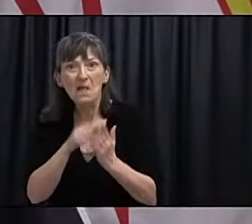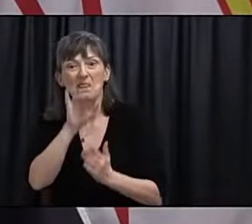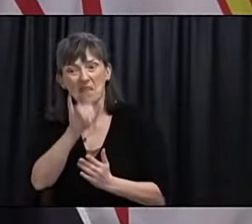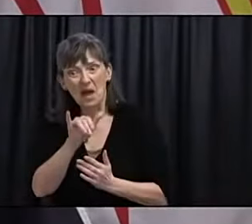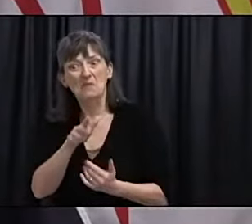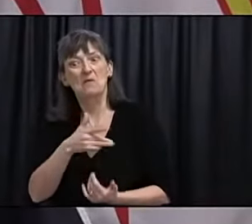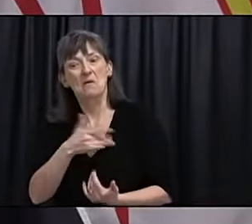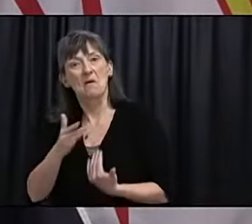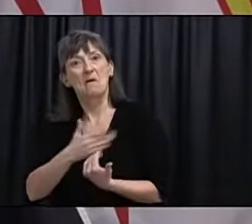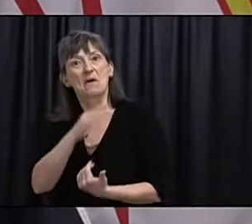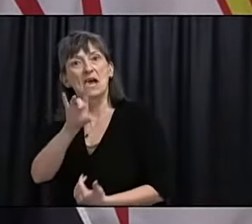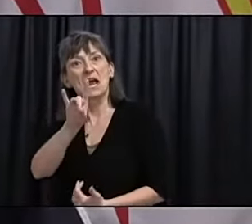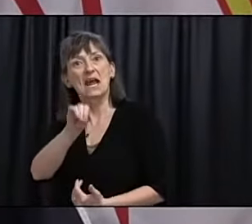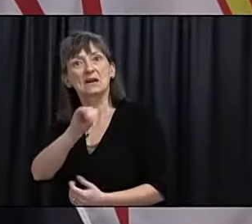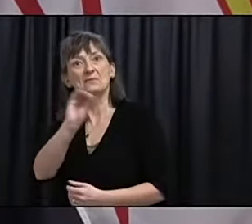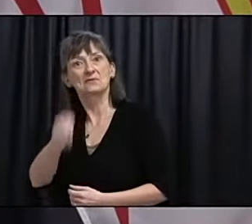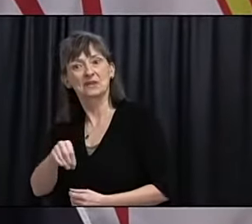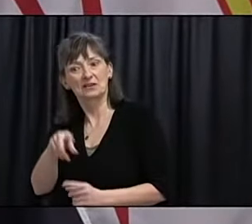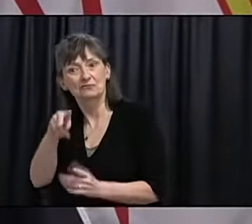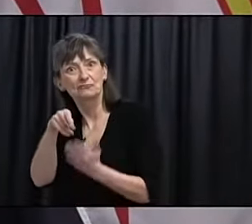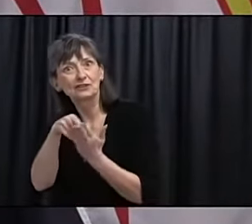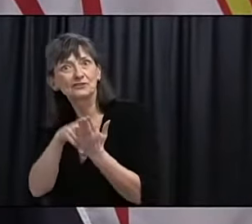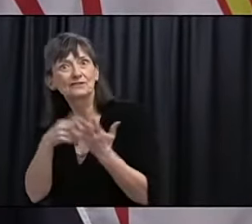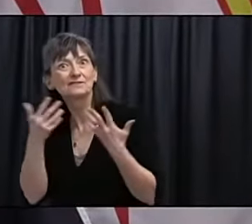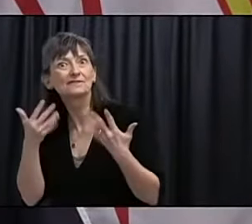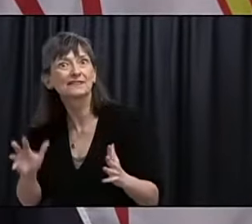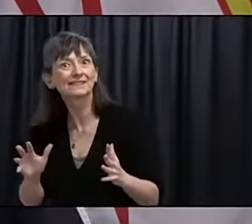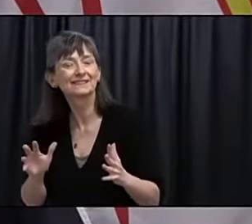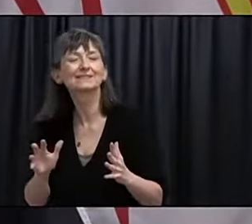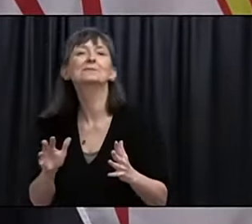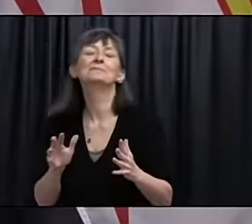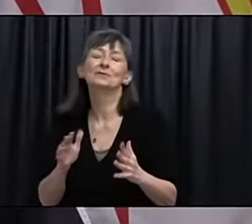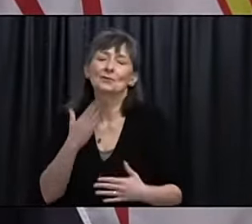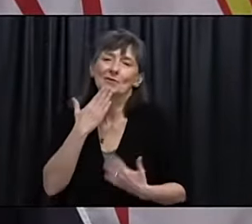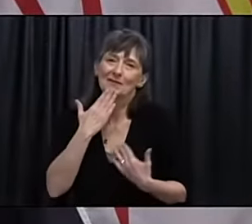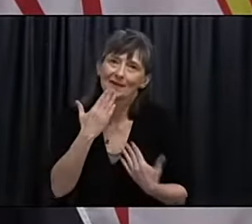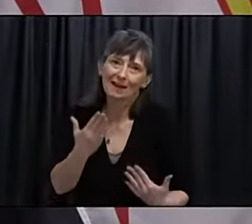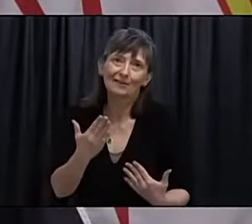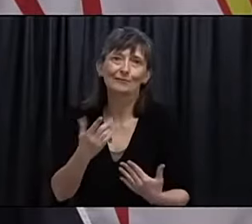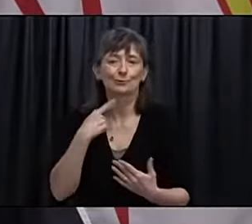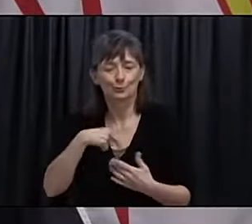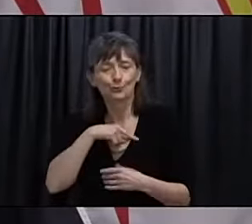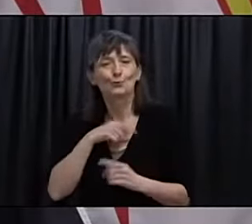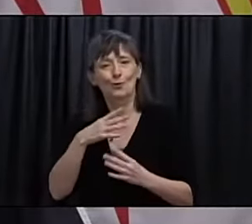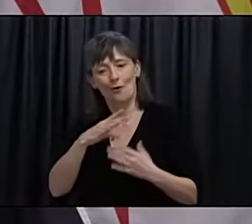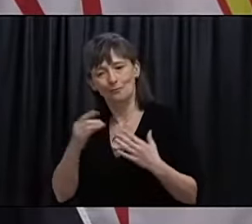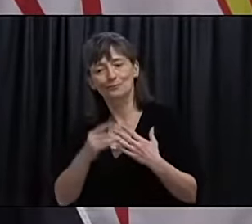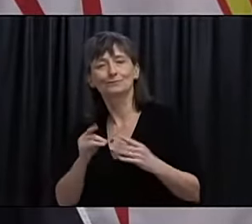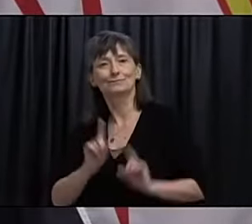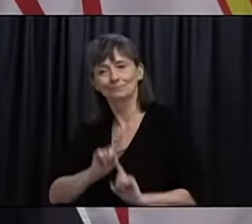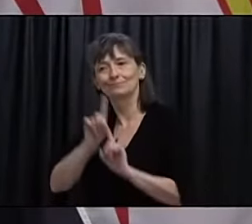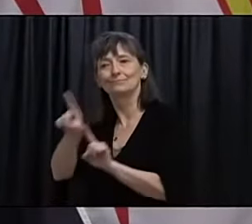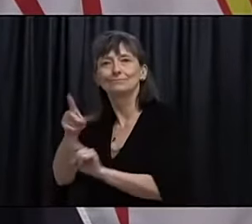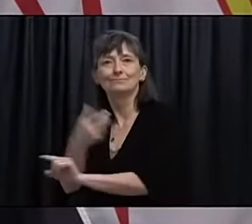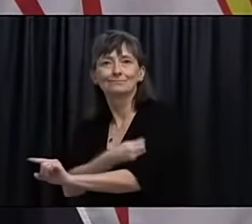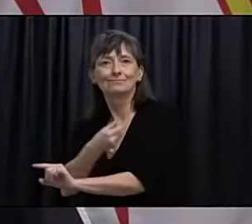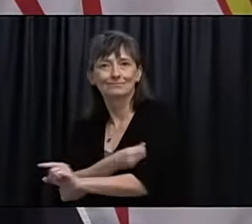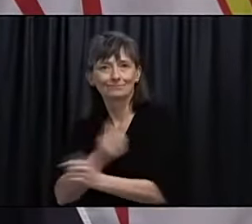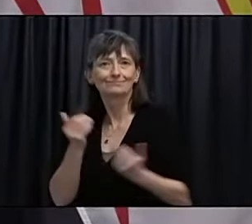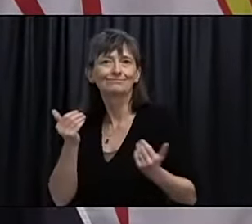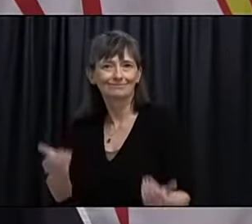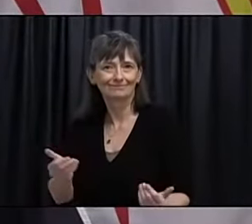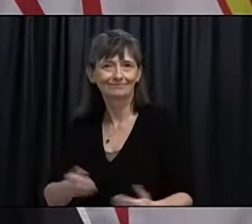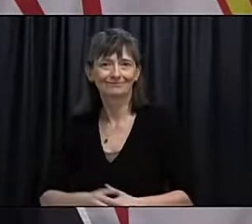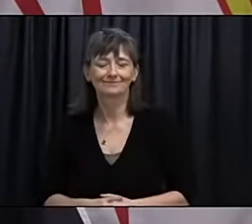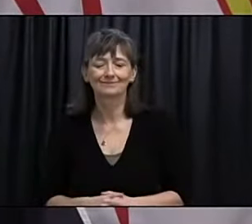80 percent and I'm very encouraged to see so many people making the choice to be vaccinated. As I've said